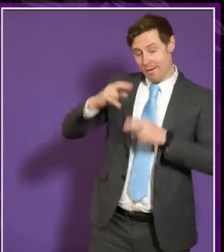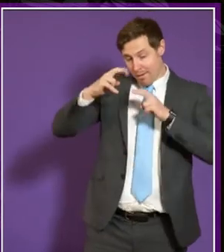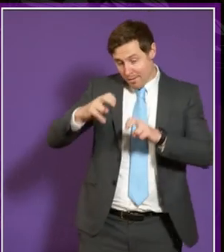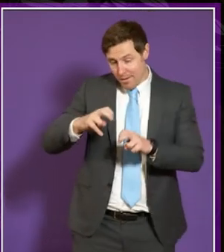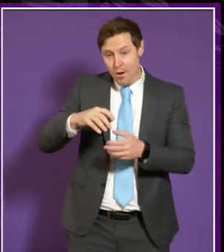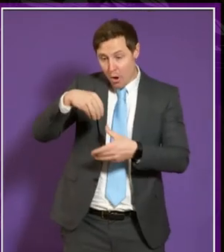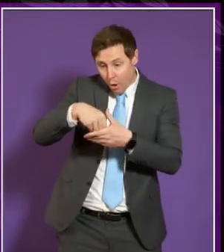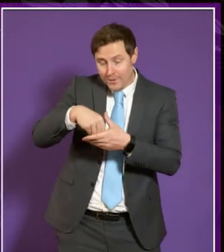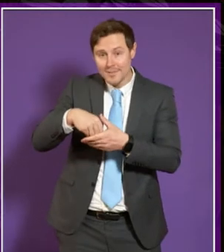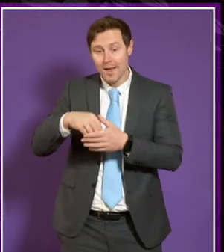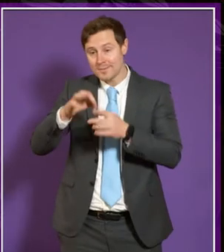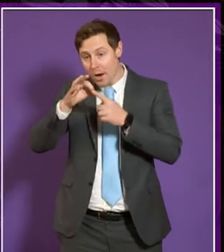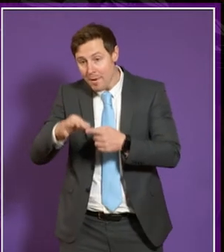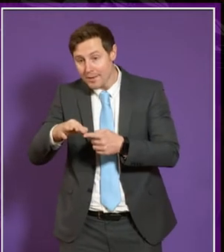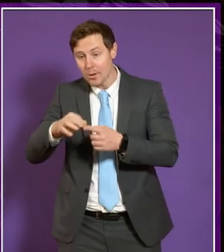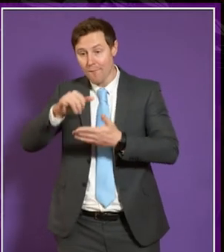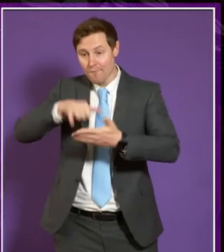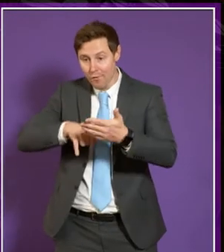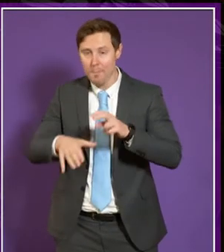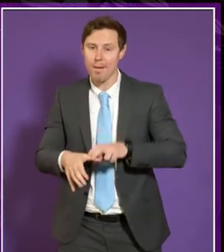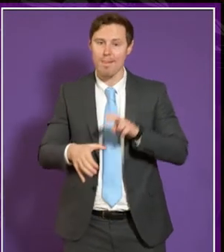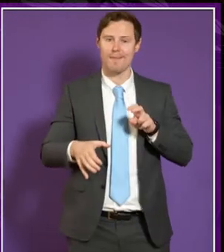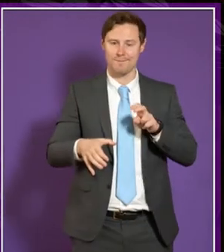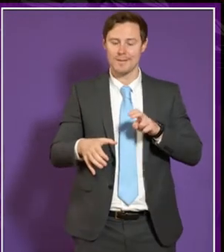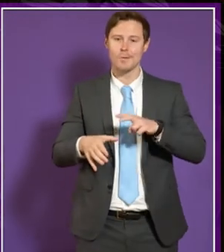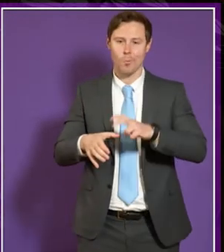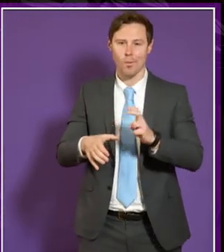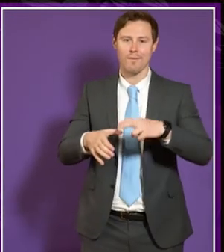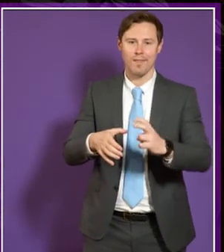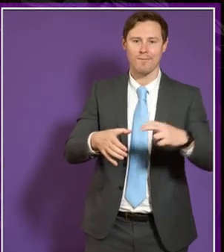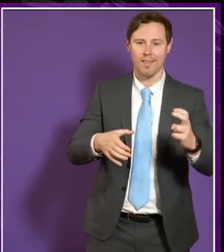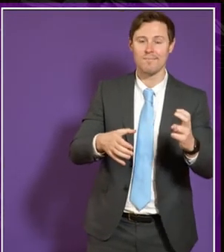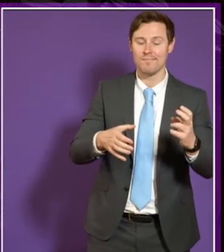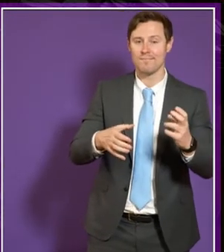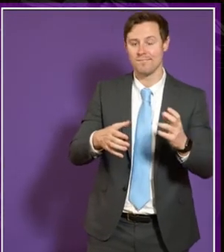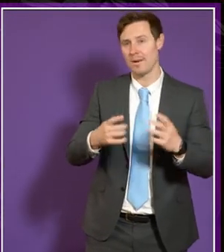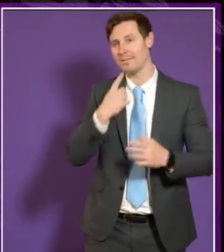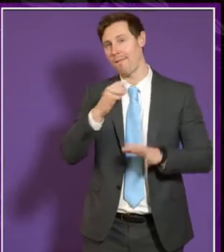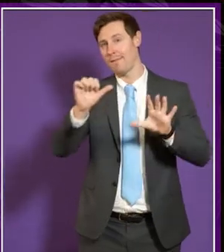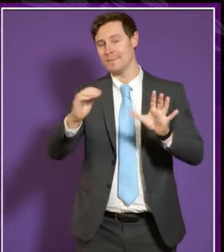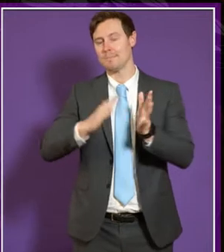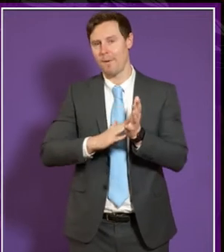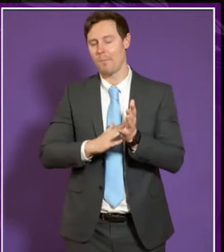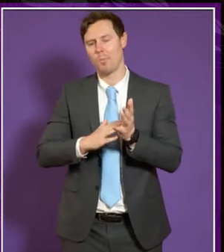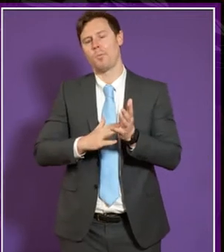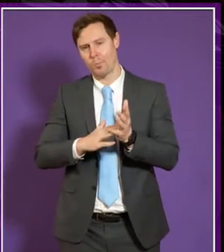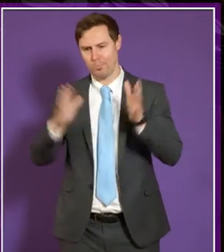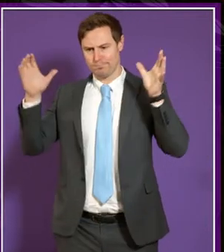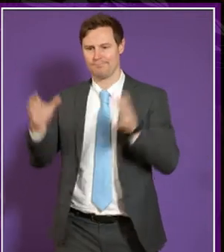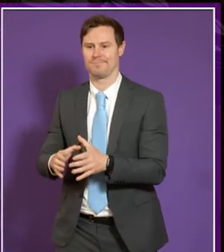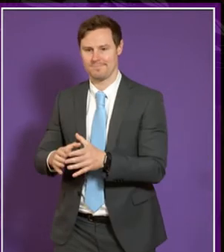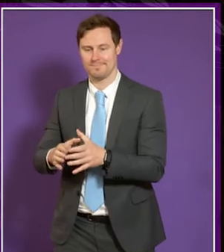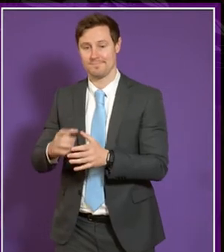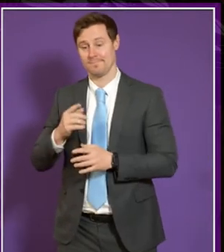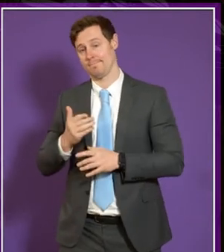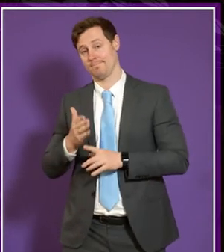application form has also left as well so a lot of staff have exited UCAS in the last obviously six months and so at the meeting i